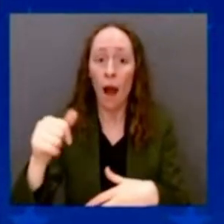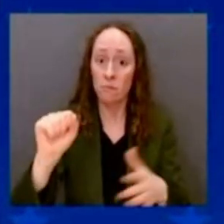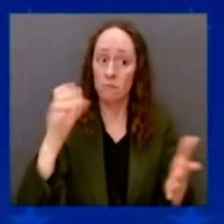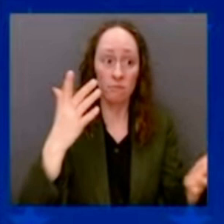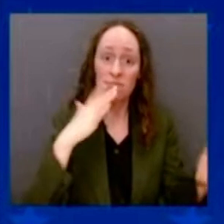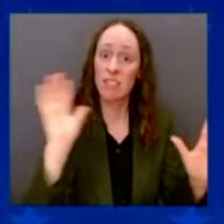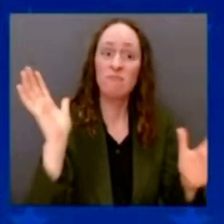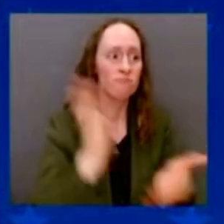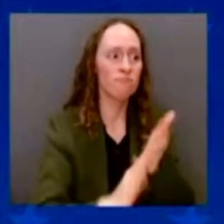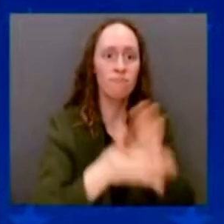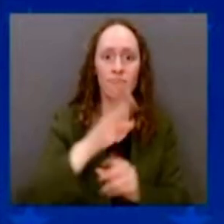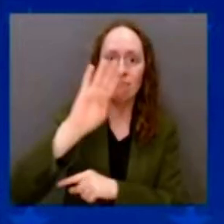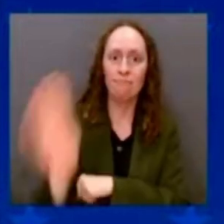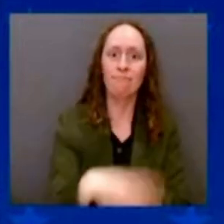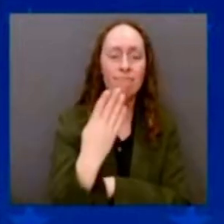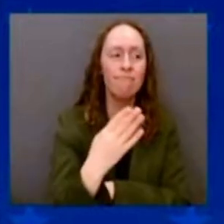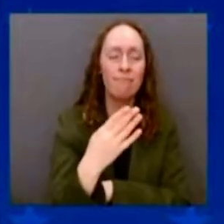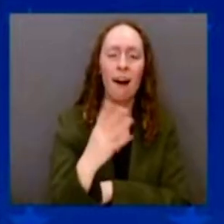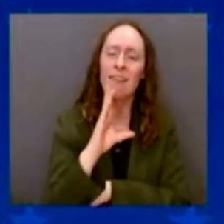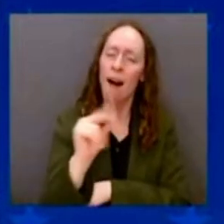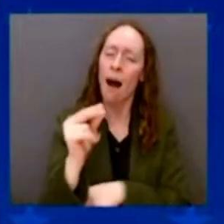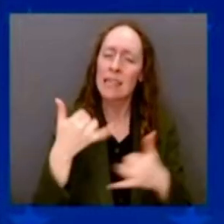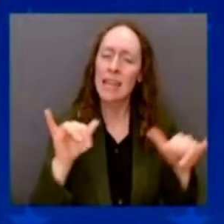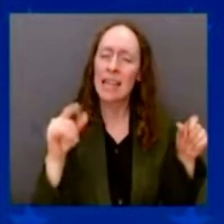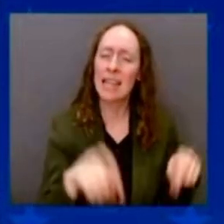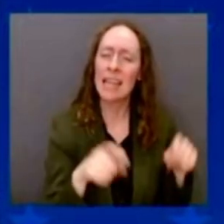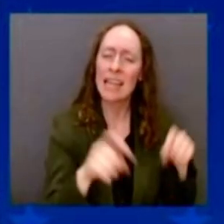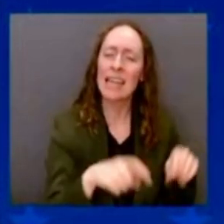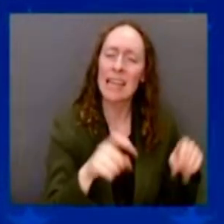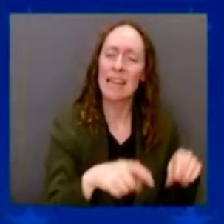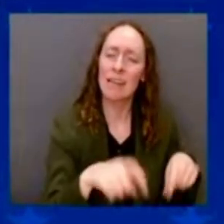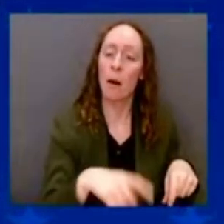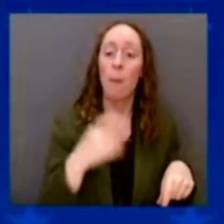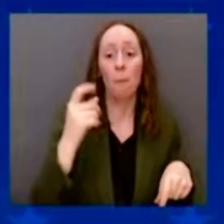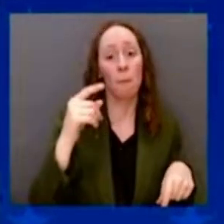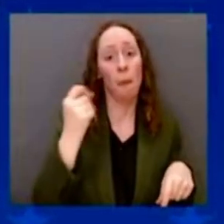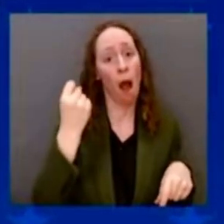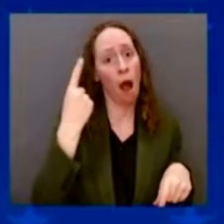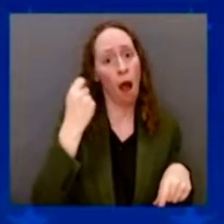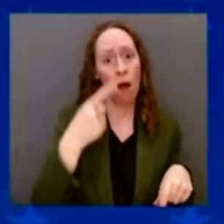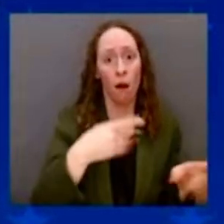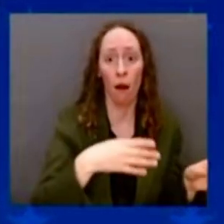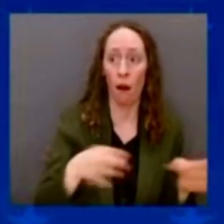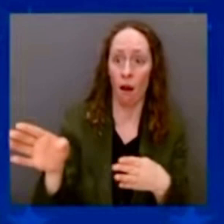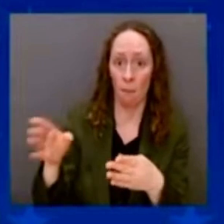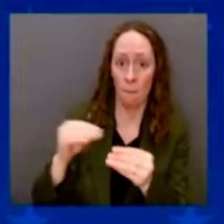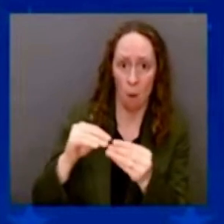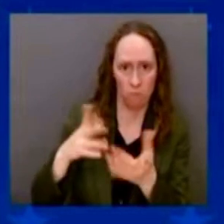families on an average of $1,000 a year and create good-paying union jobs.